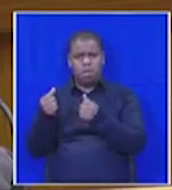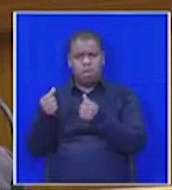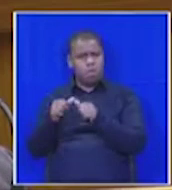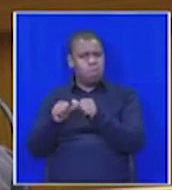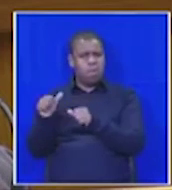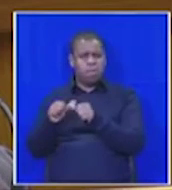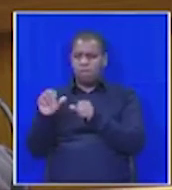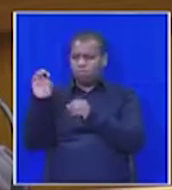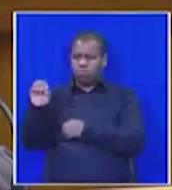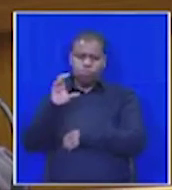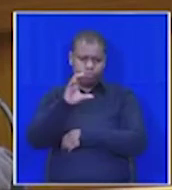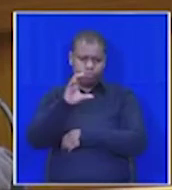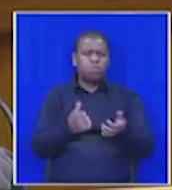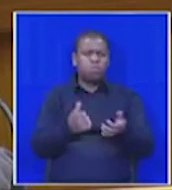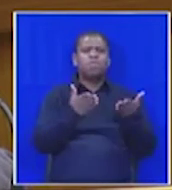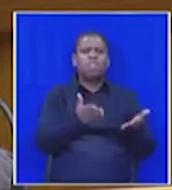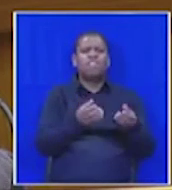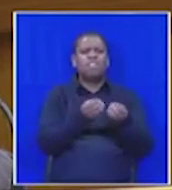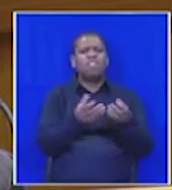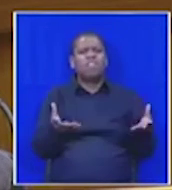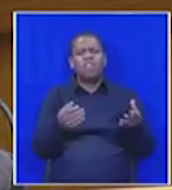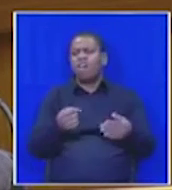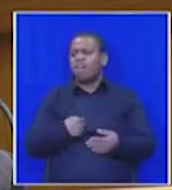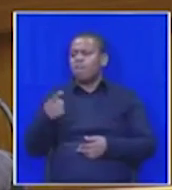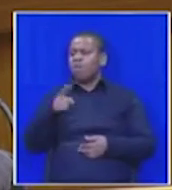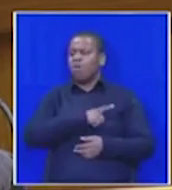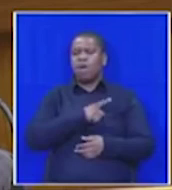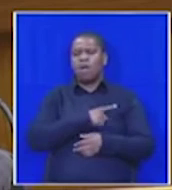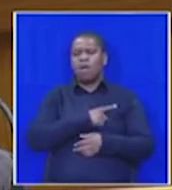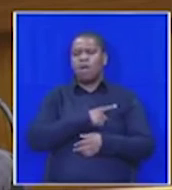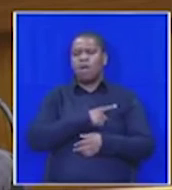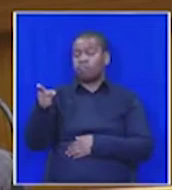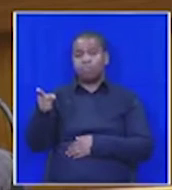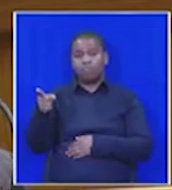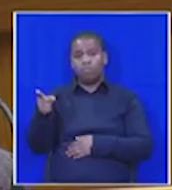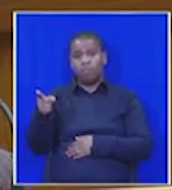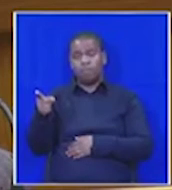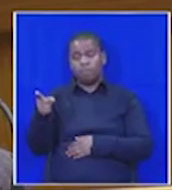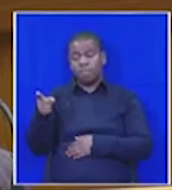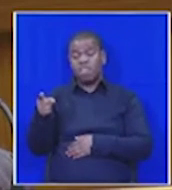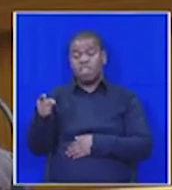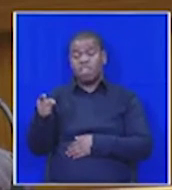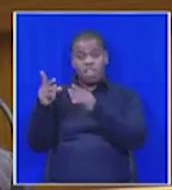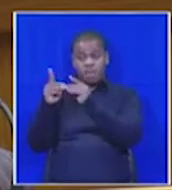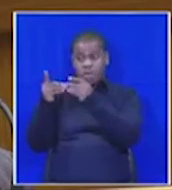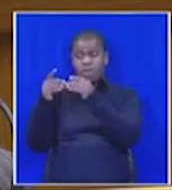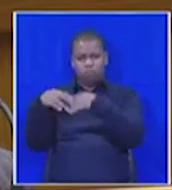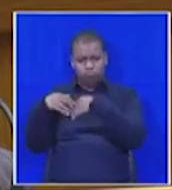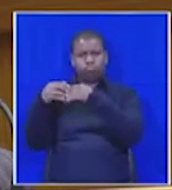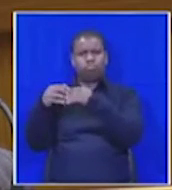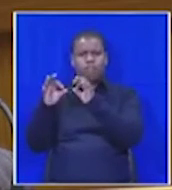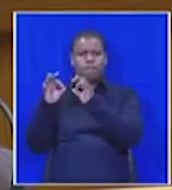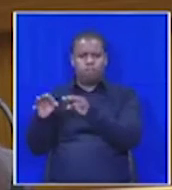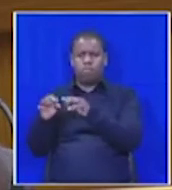delivery. Notwithstanding this, our view is that the department does exist and does have